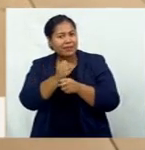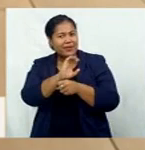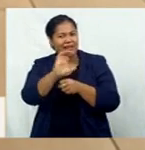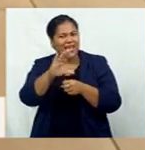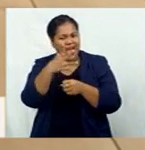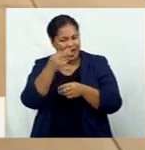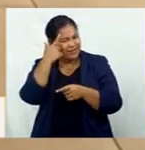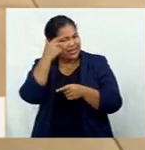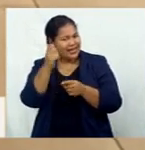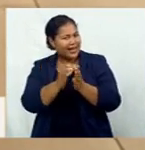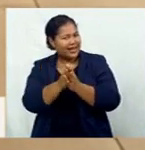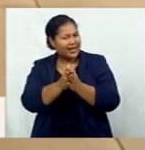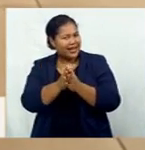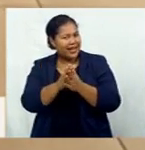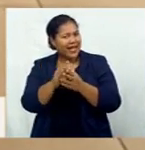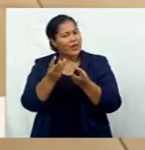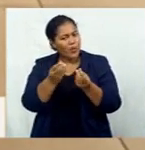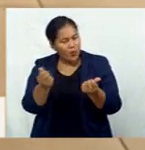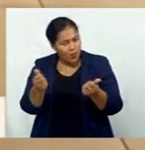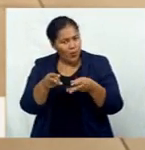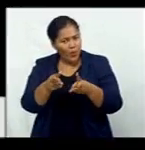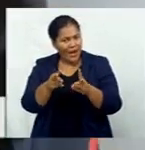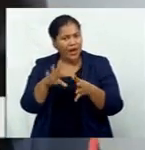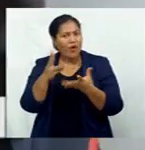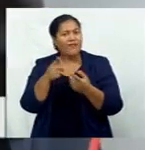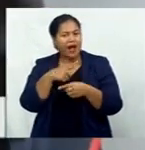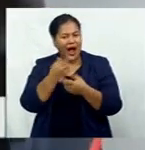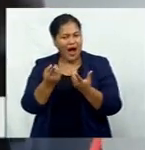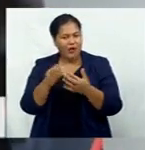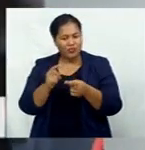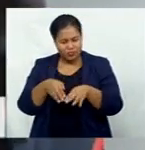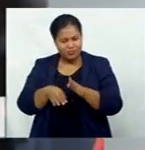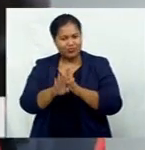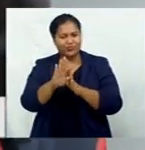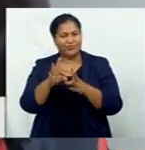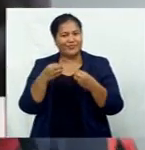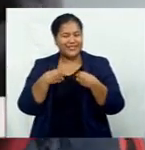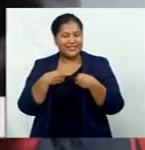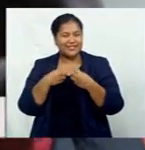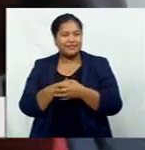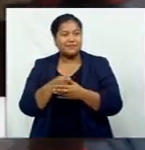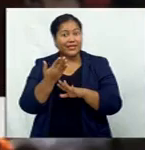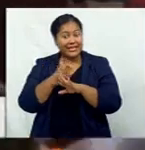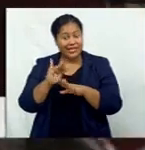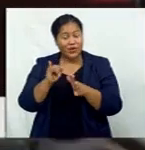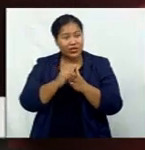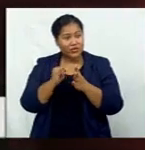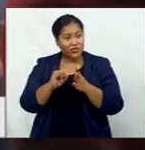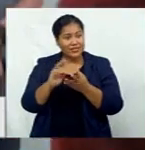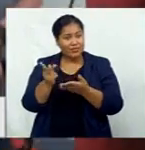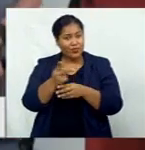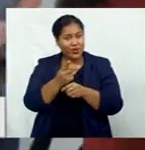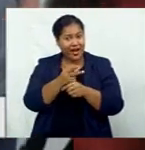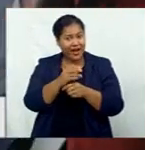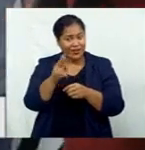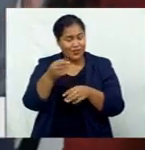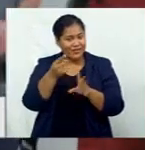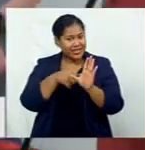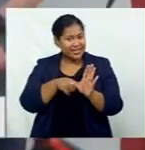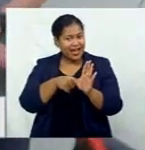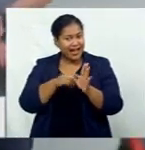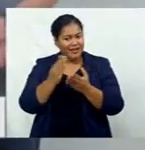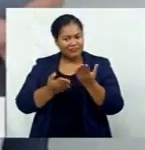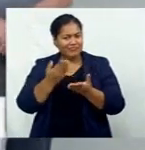solutions and have delivered exceptional value to their stakeholders. The New Insurance Product of the Year Award recognizes FijiCare's